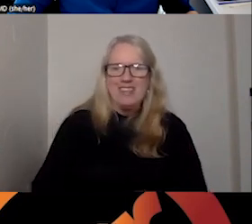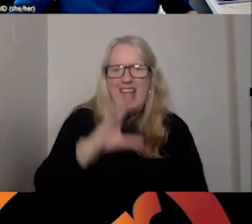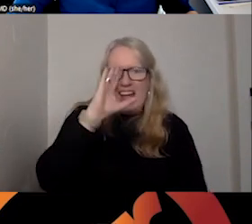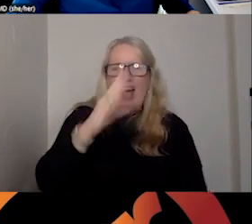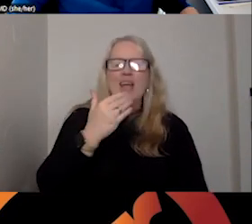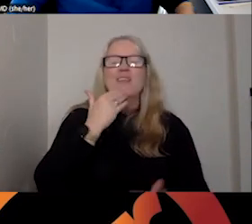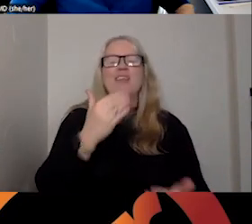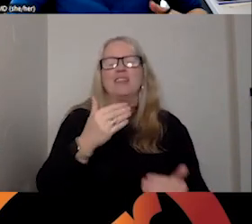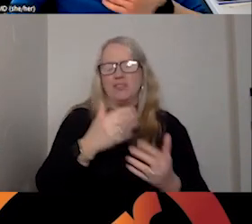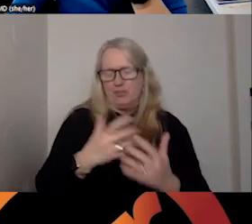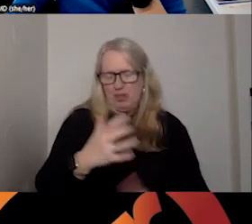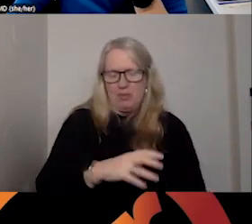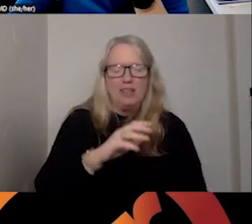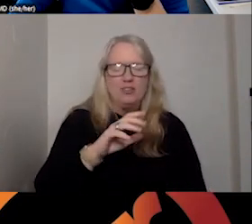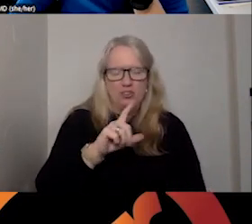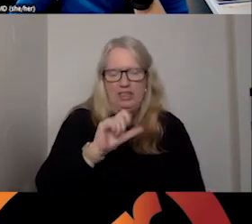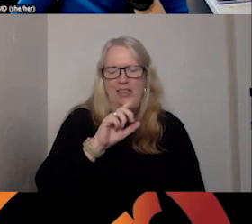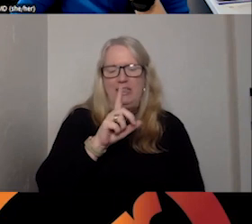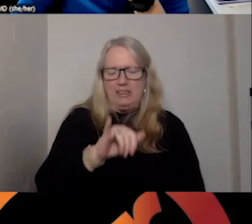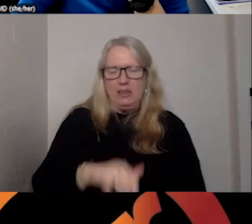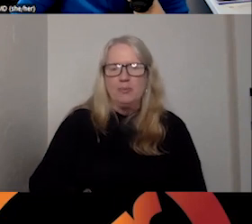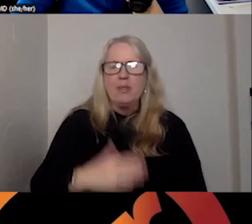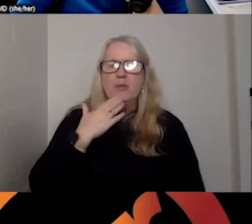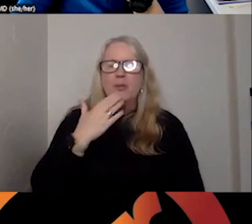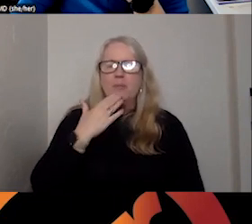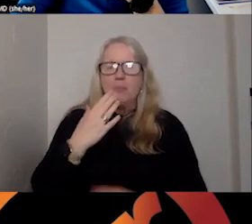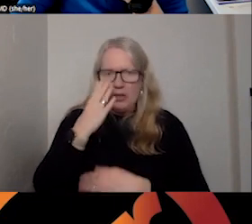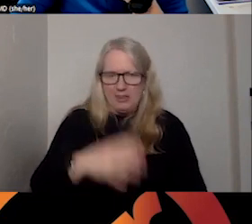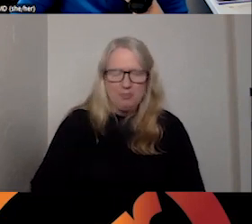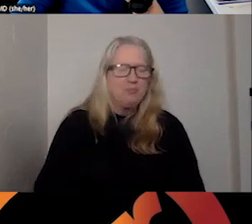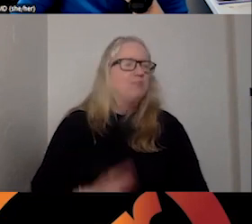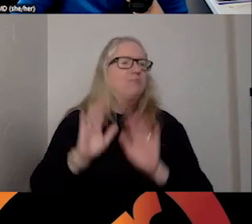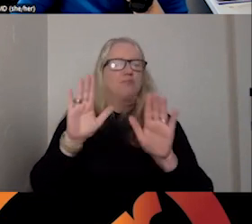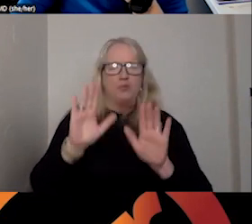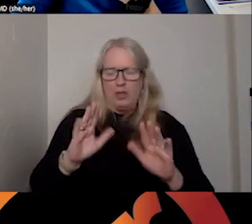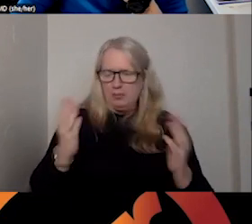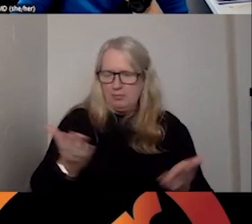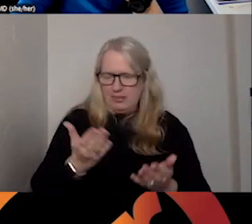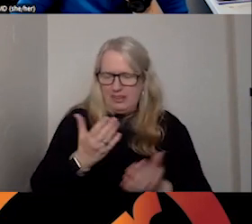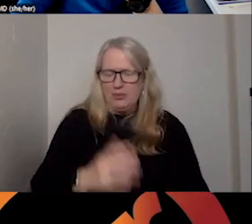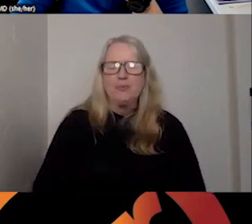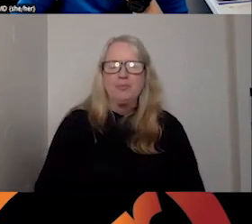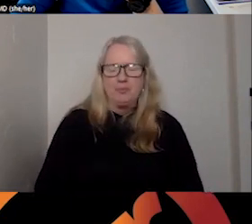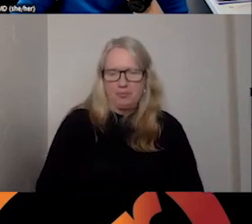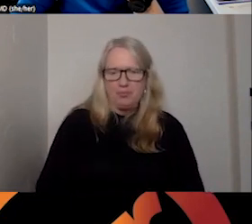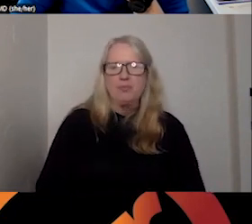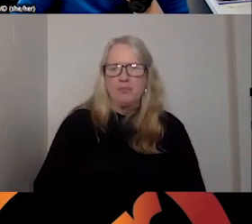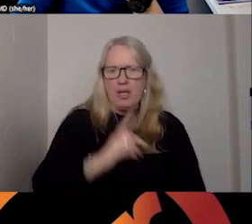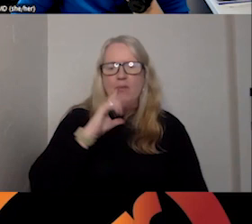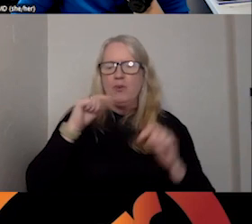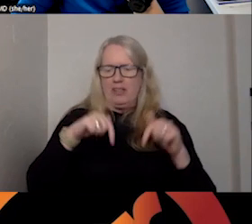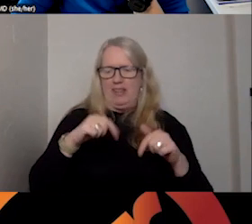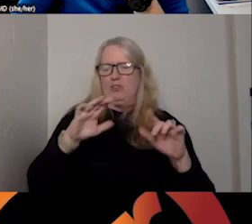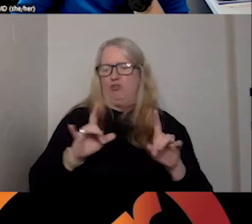very much, Lindsay. And good morning. It's great to be with you once again on the Crisis Jam.